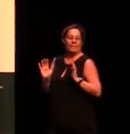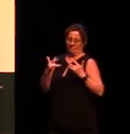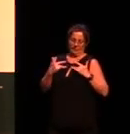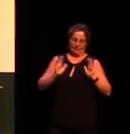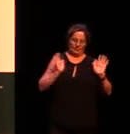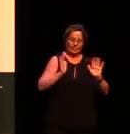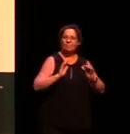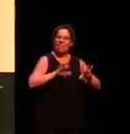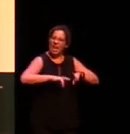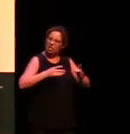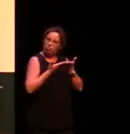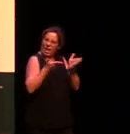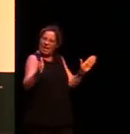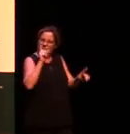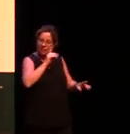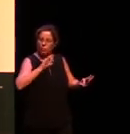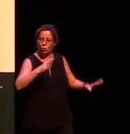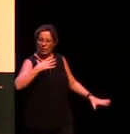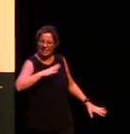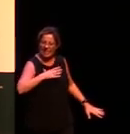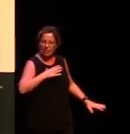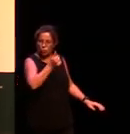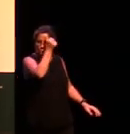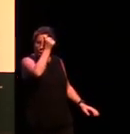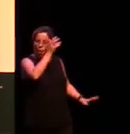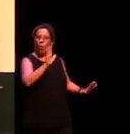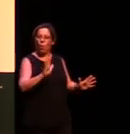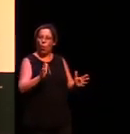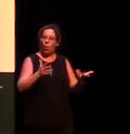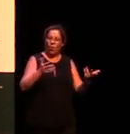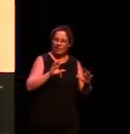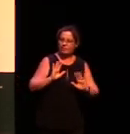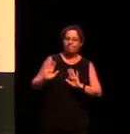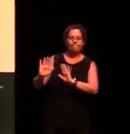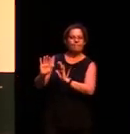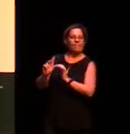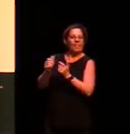the larger Australian community really need to engage with particularly.